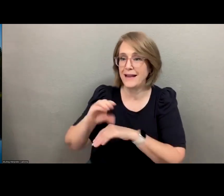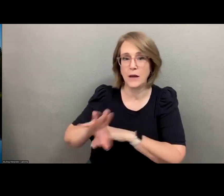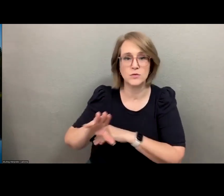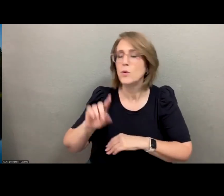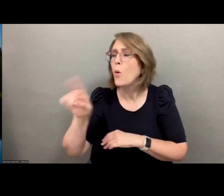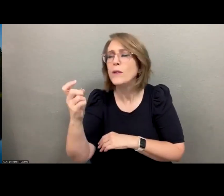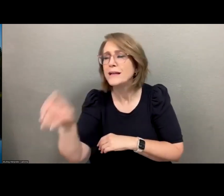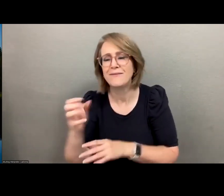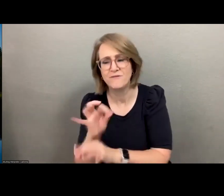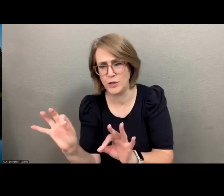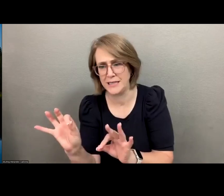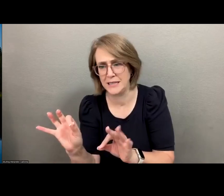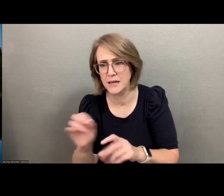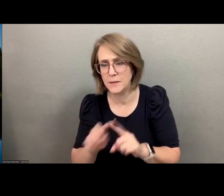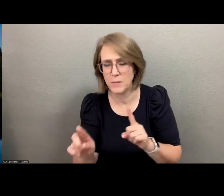subscriptions.